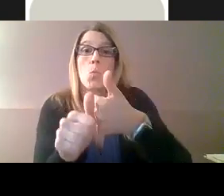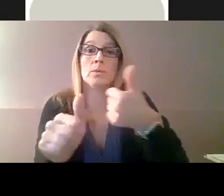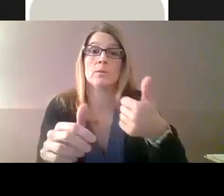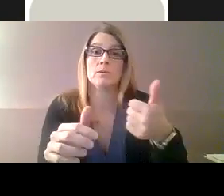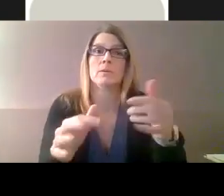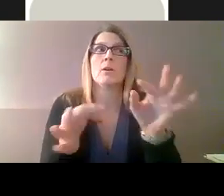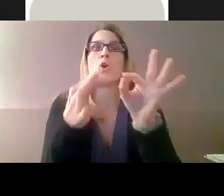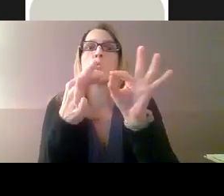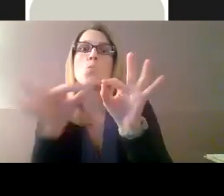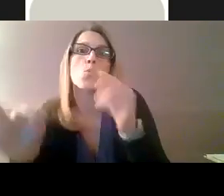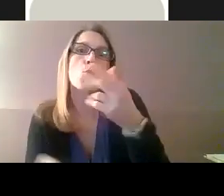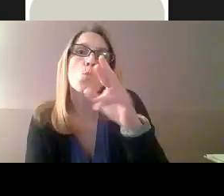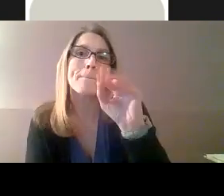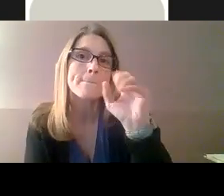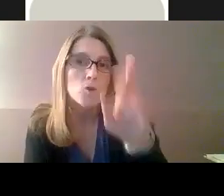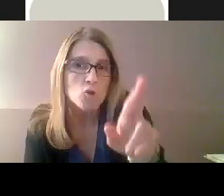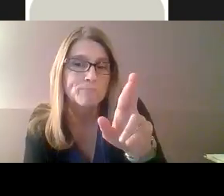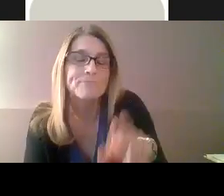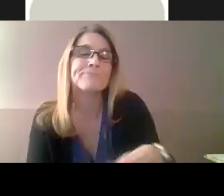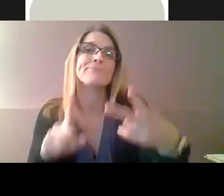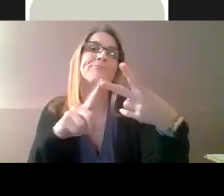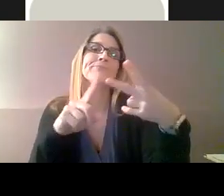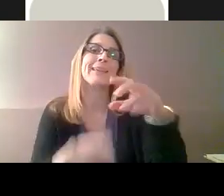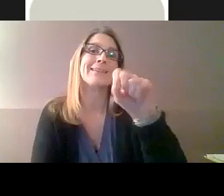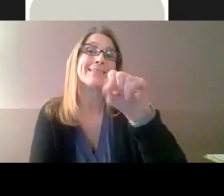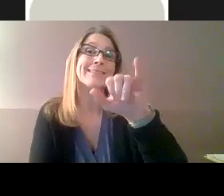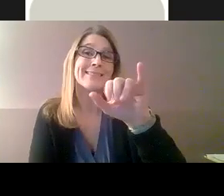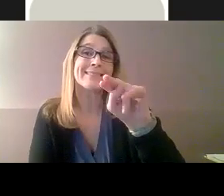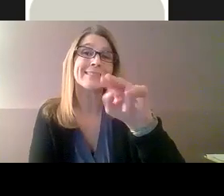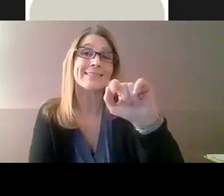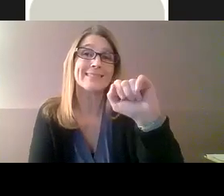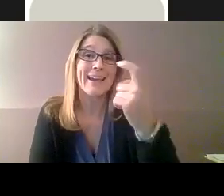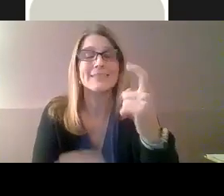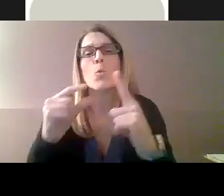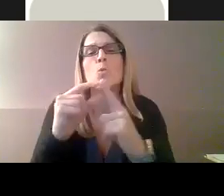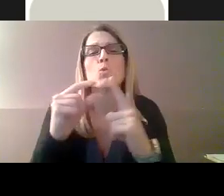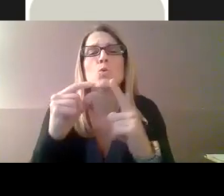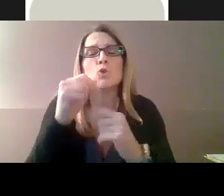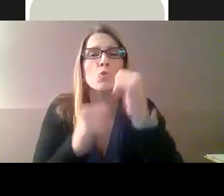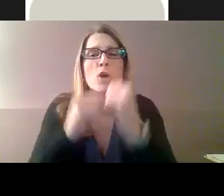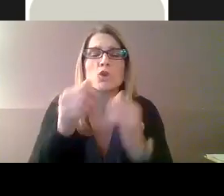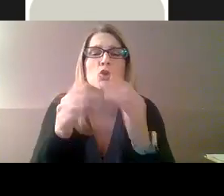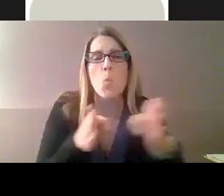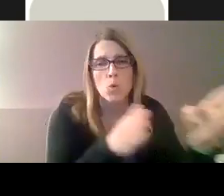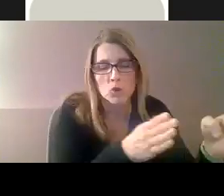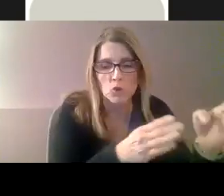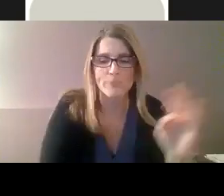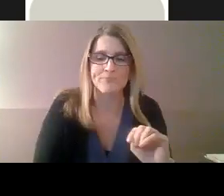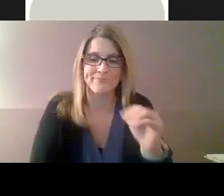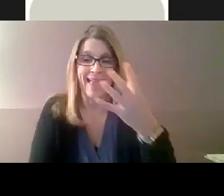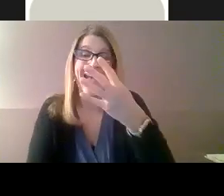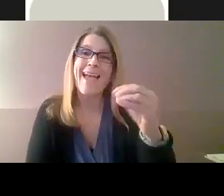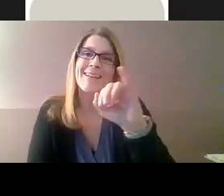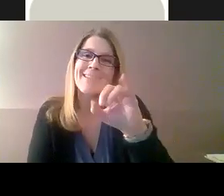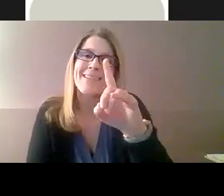means that ASL has its own grammar, its own syntax, and